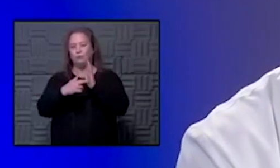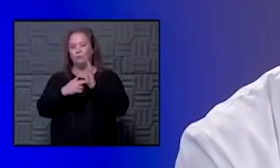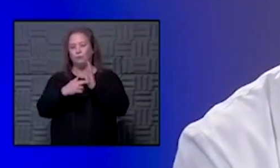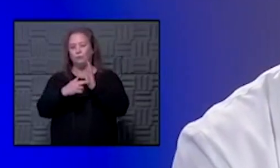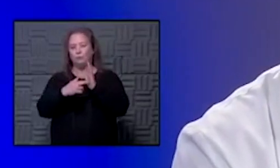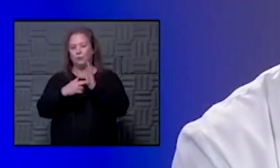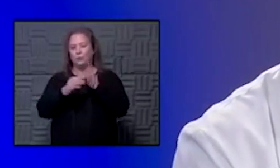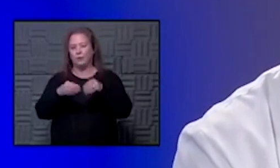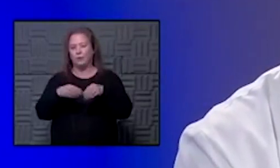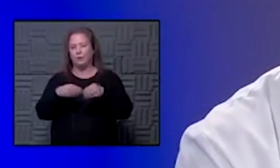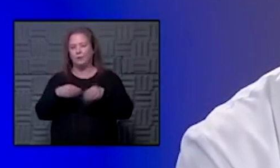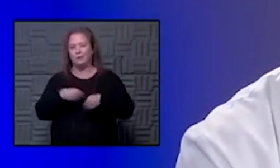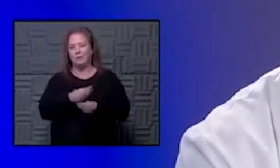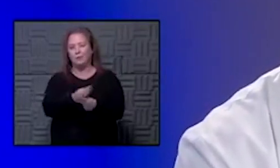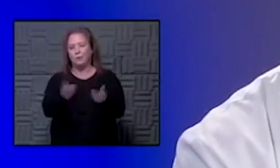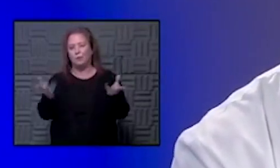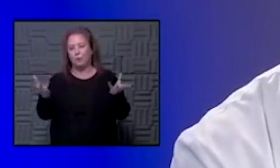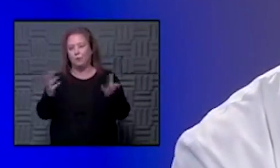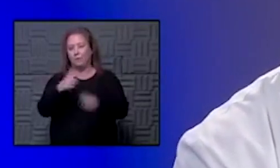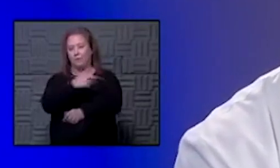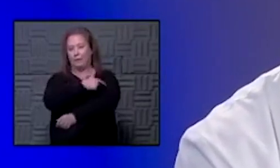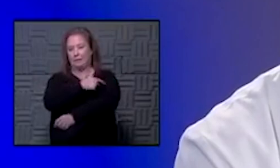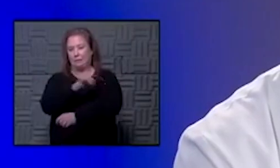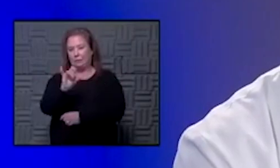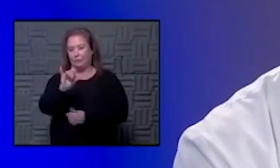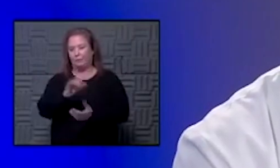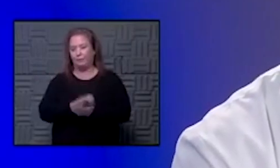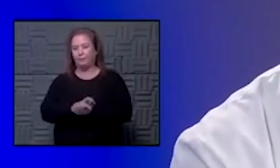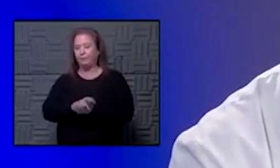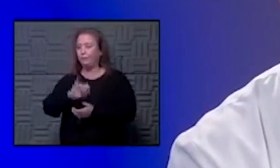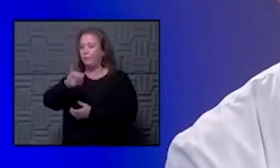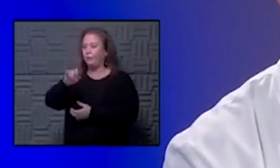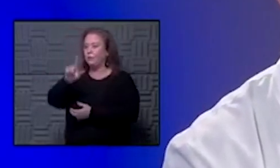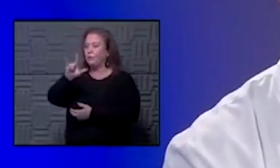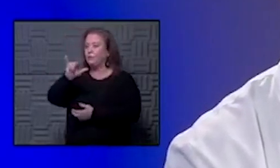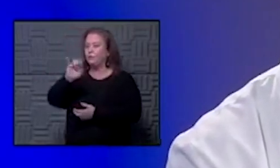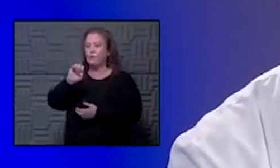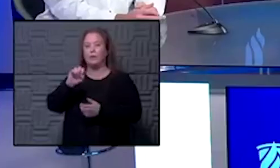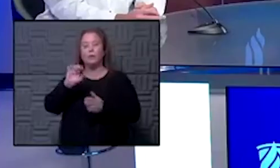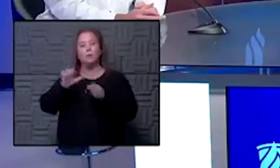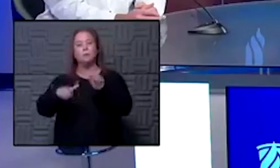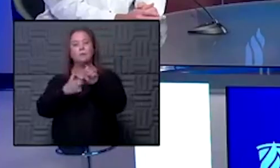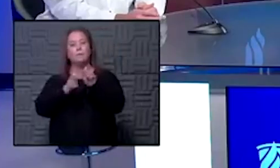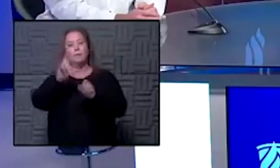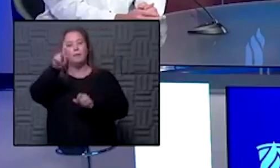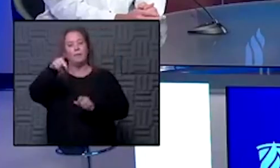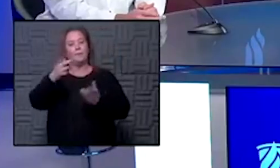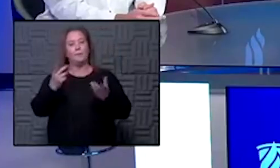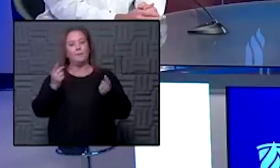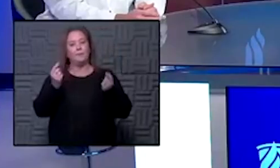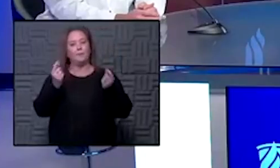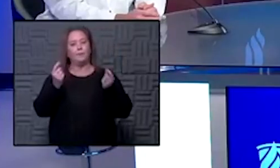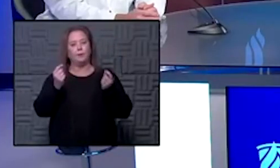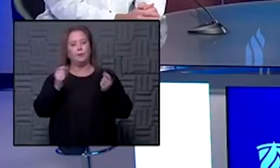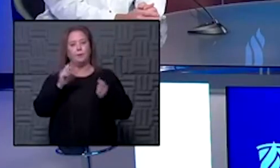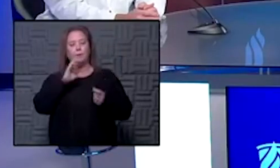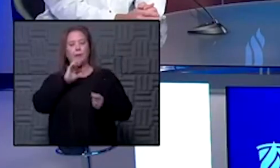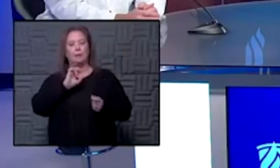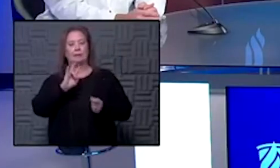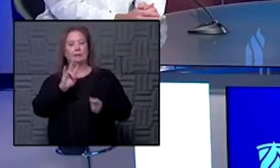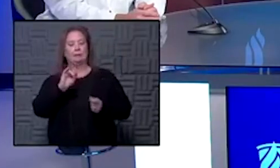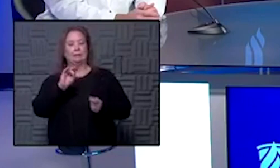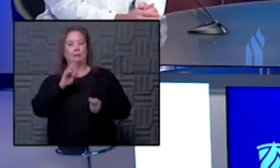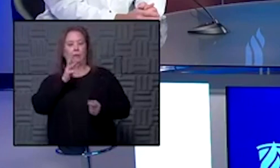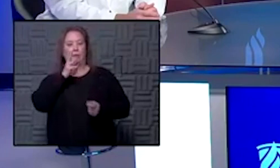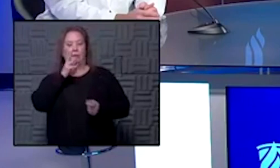distribute and dispense it as well and julie has a follow-up question to that she says what should i do should my 70 year old